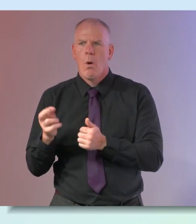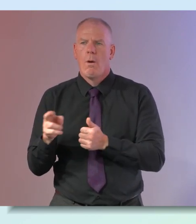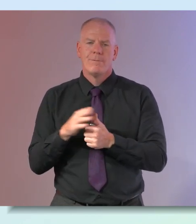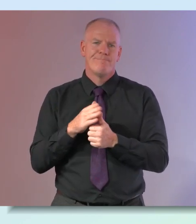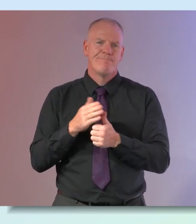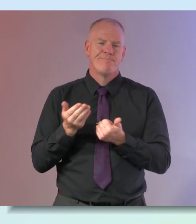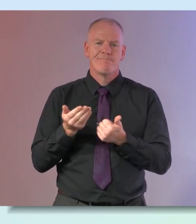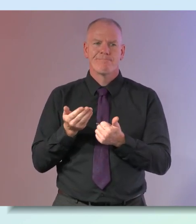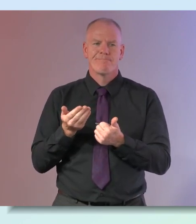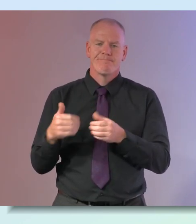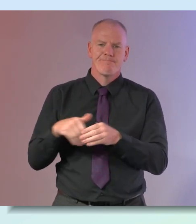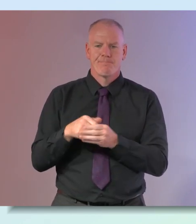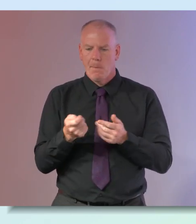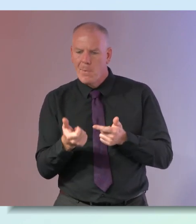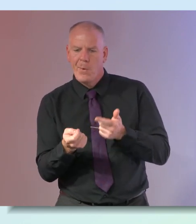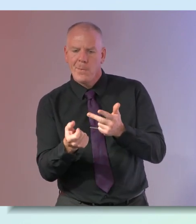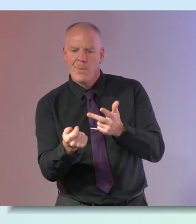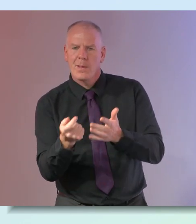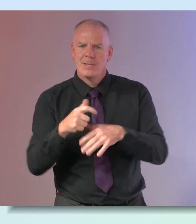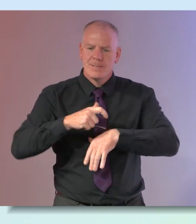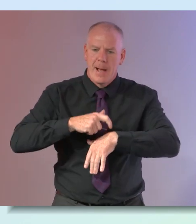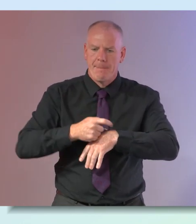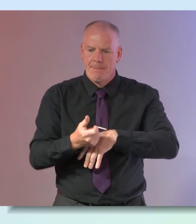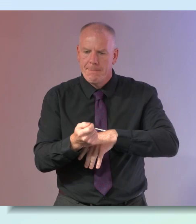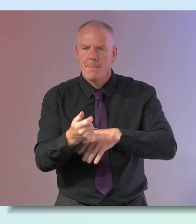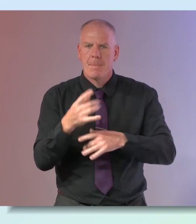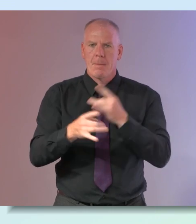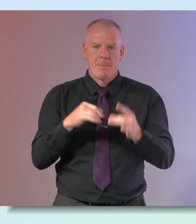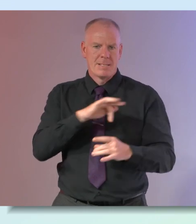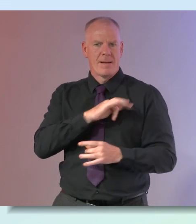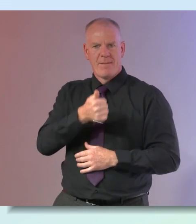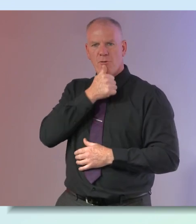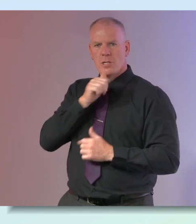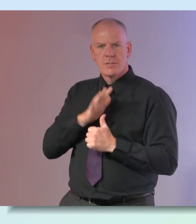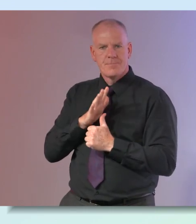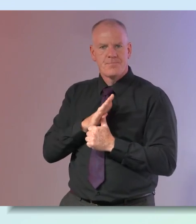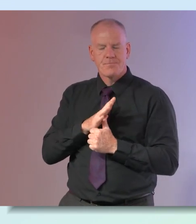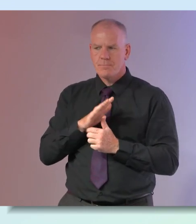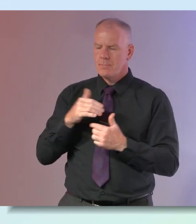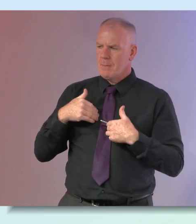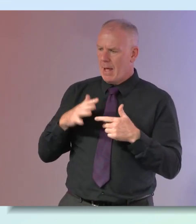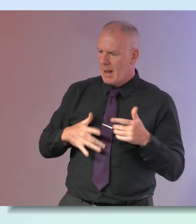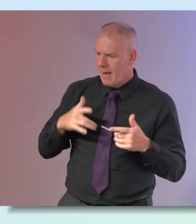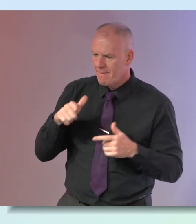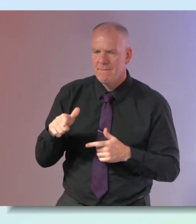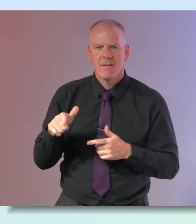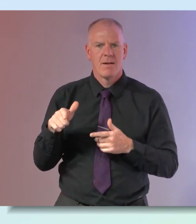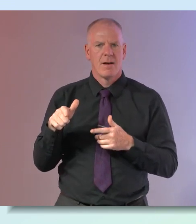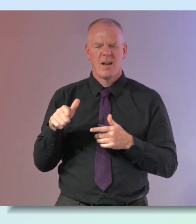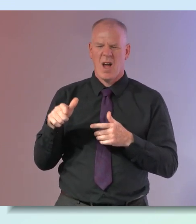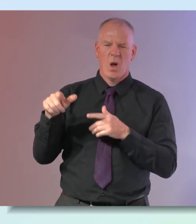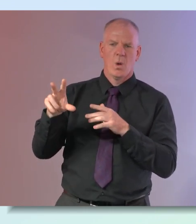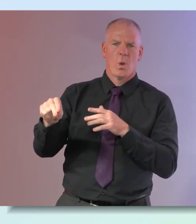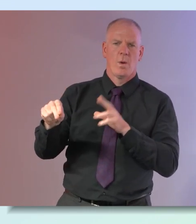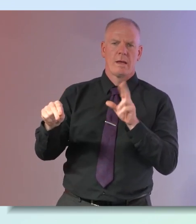about how can i build in the small moments where i prioritize myself how do i identify the areas of my life where i can't start start saying no